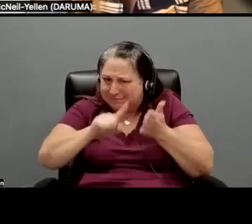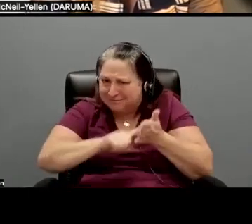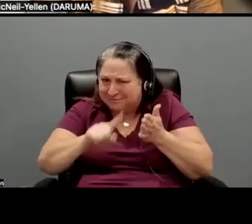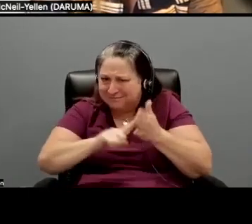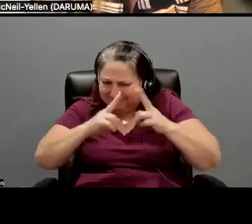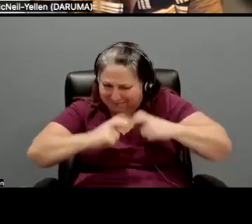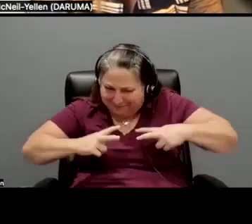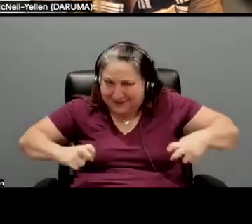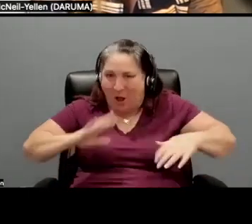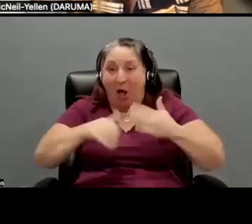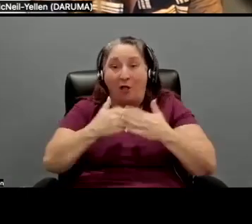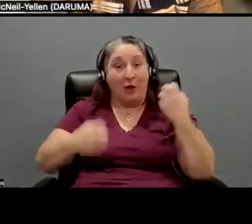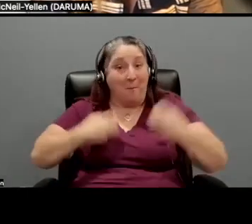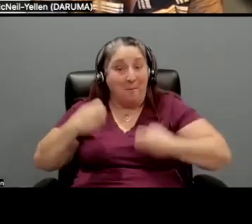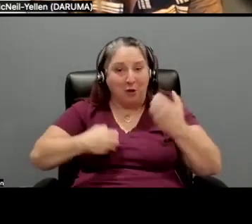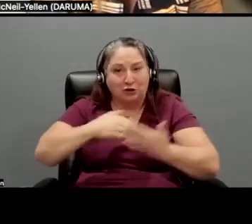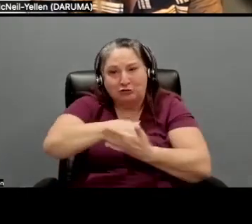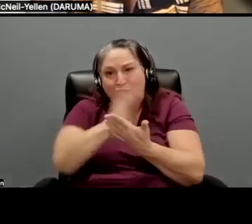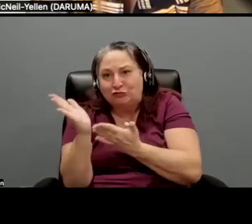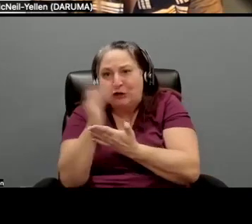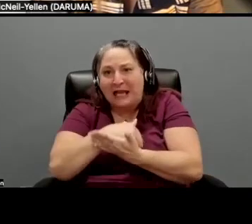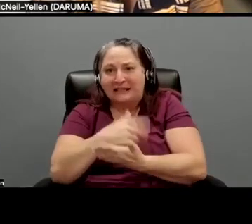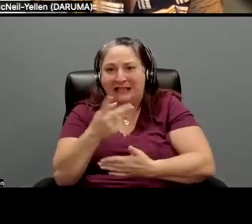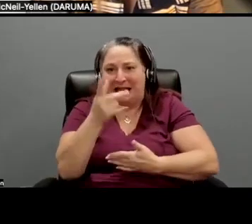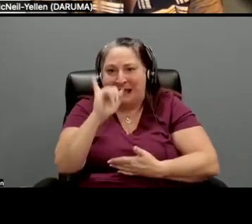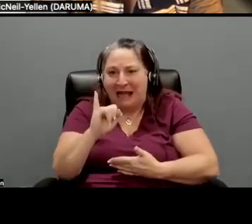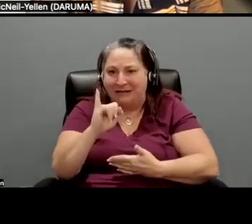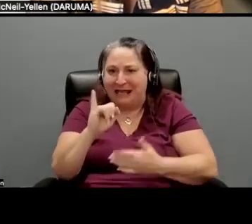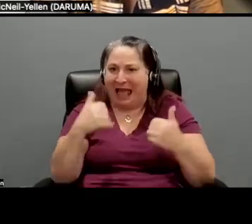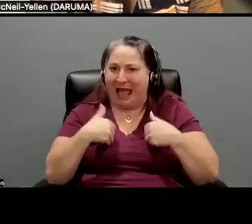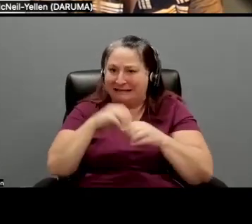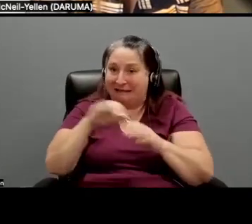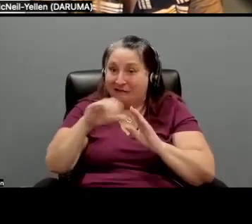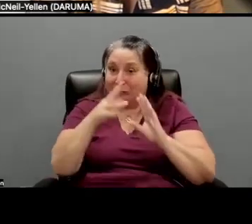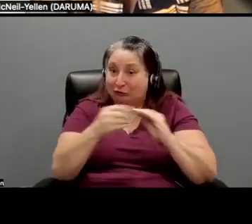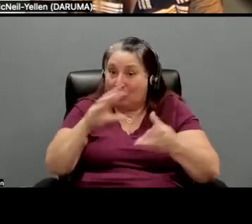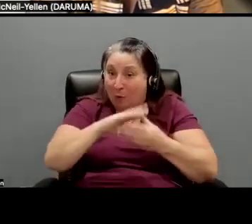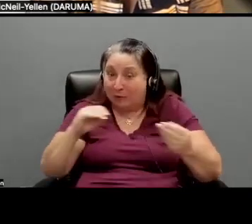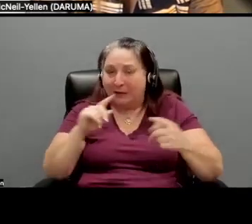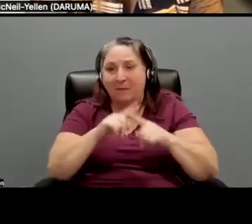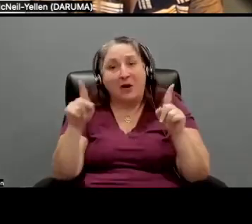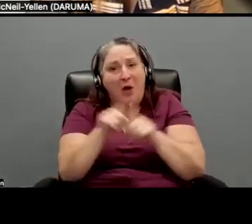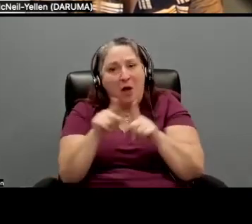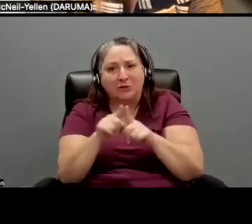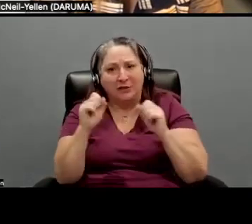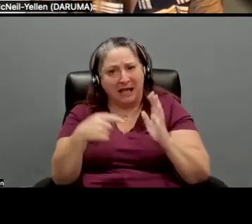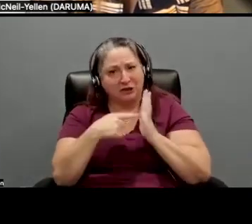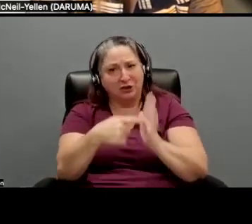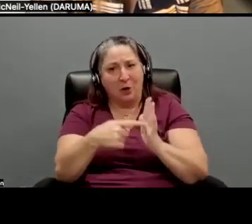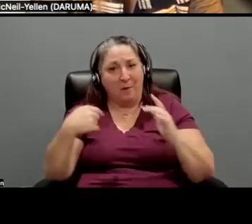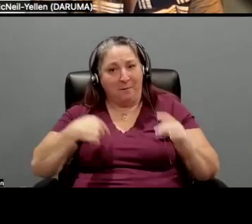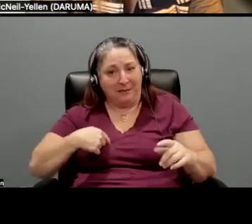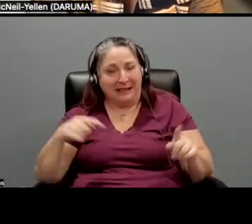that Kelly has created in the, this amazing character in this story, but also to be presented as, Hey, you can